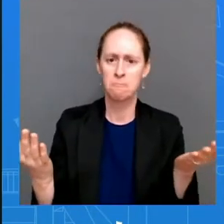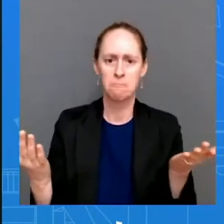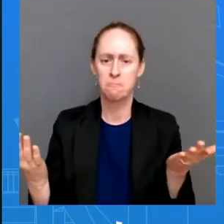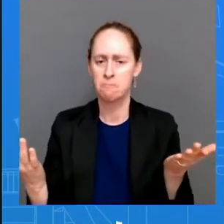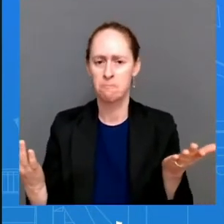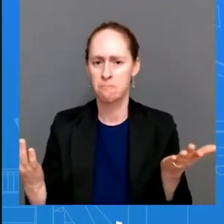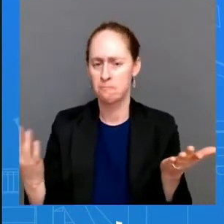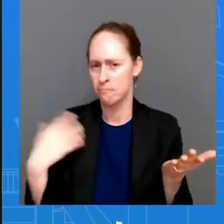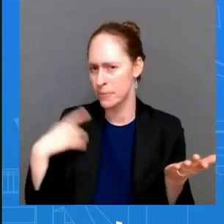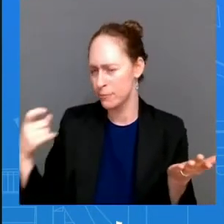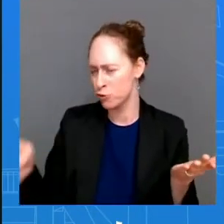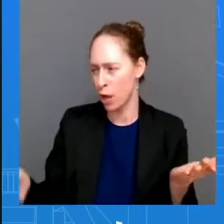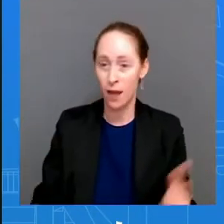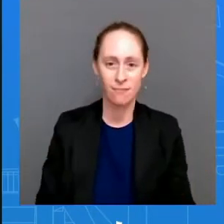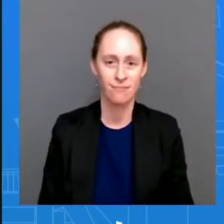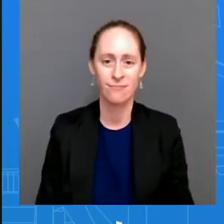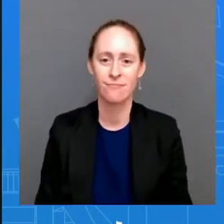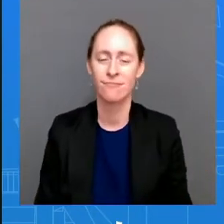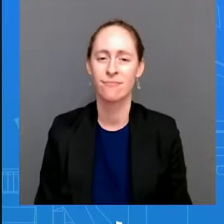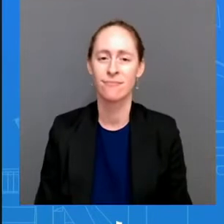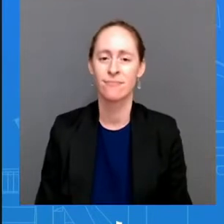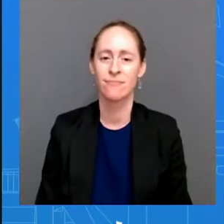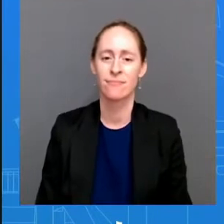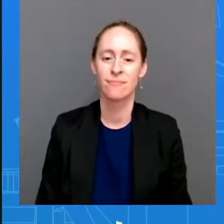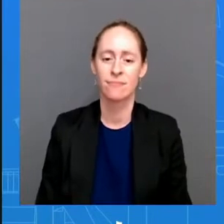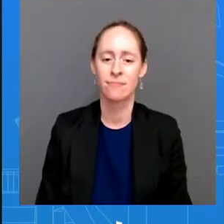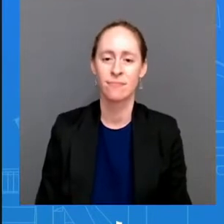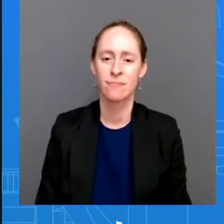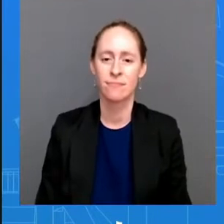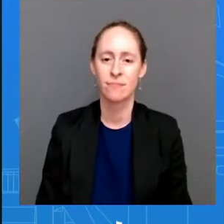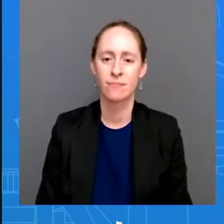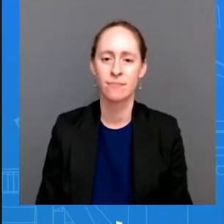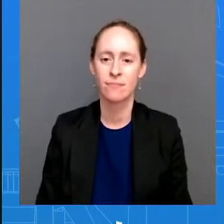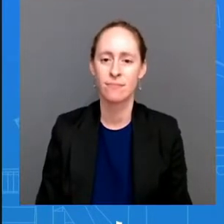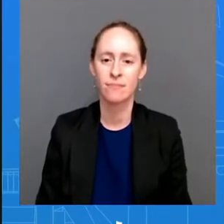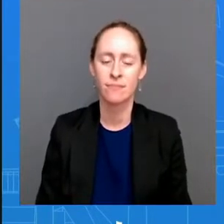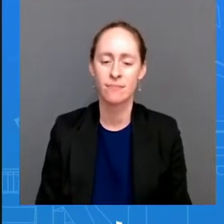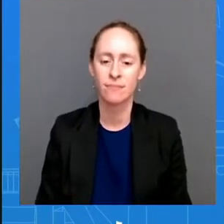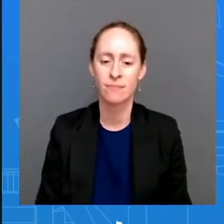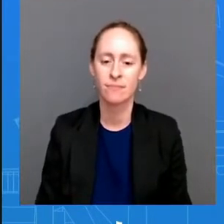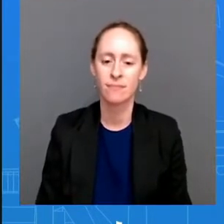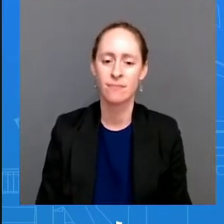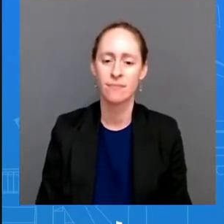please. Ms. Sure. Go ahead. I'll come to the back. The The Press.